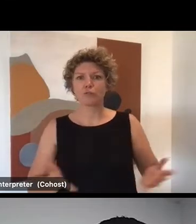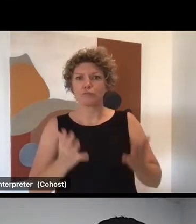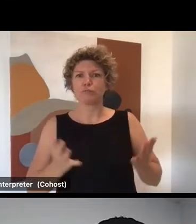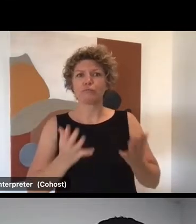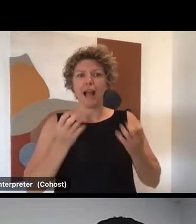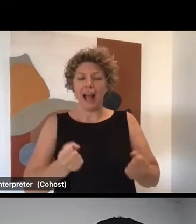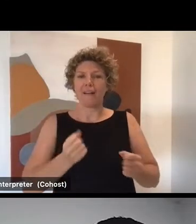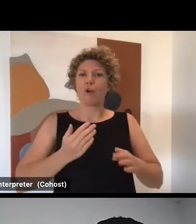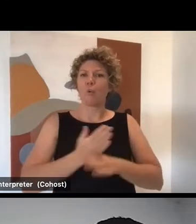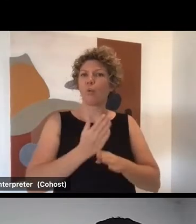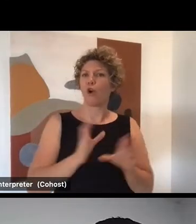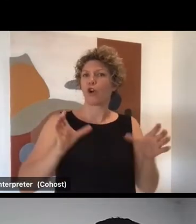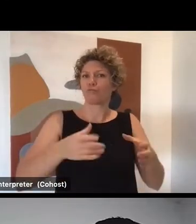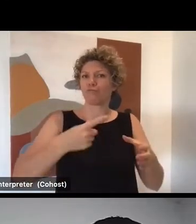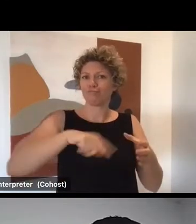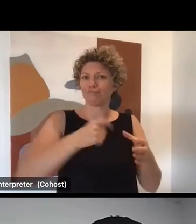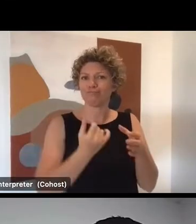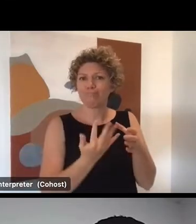Welcome, David.